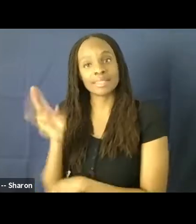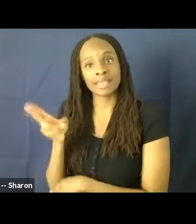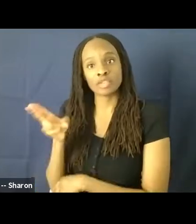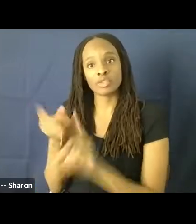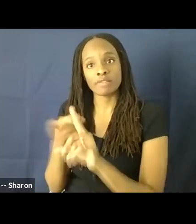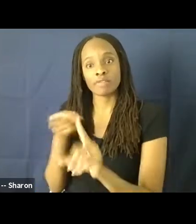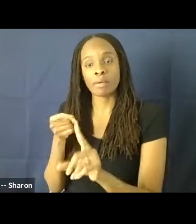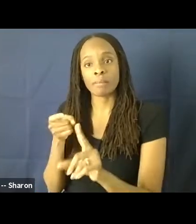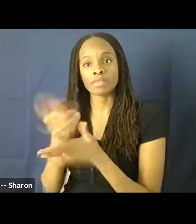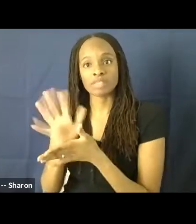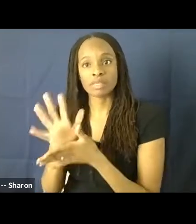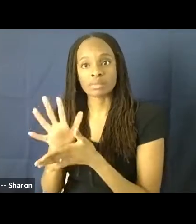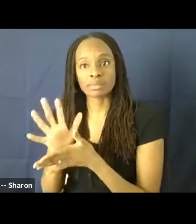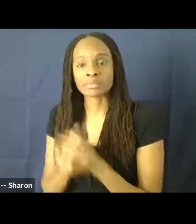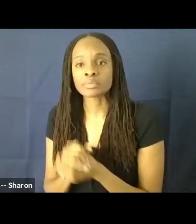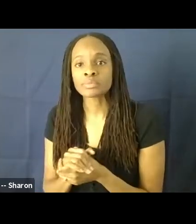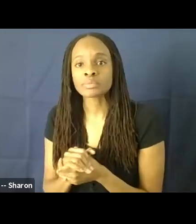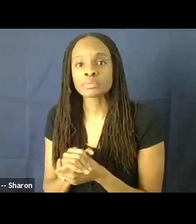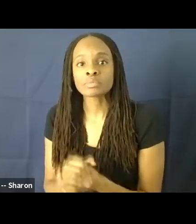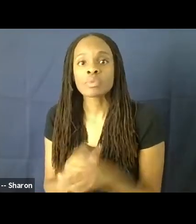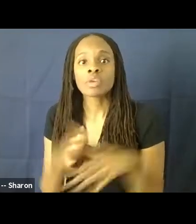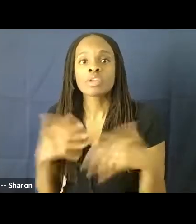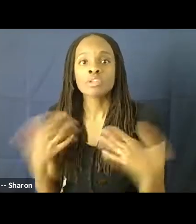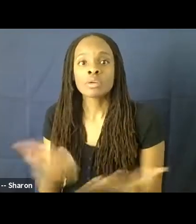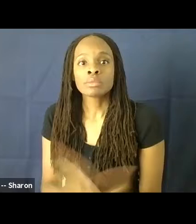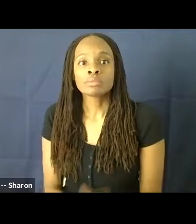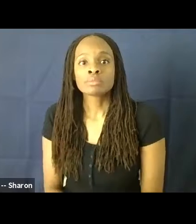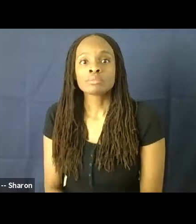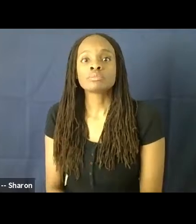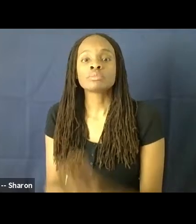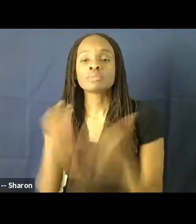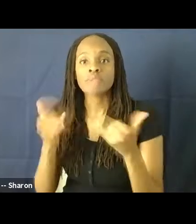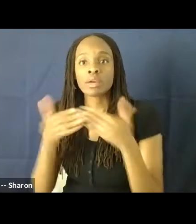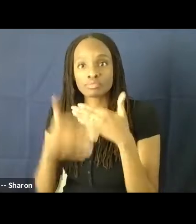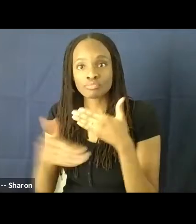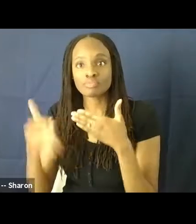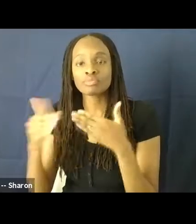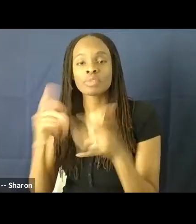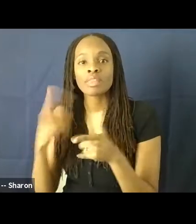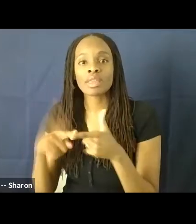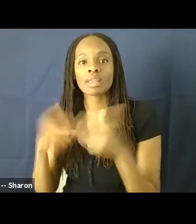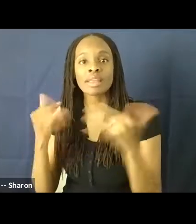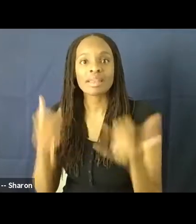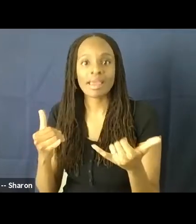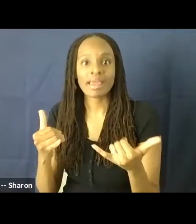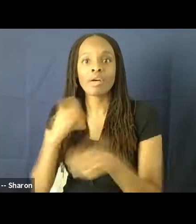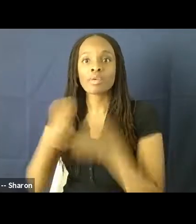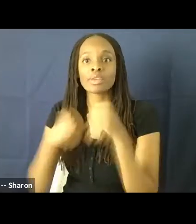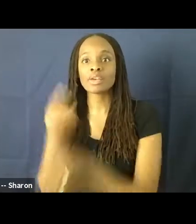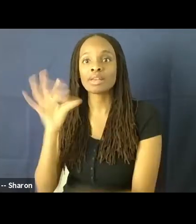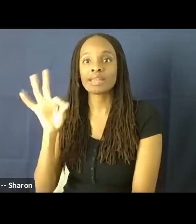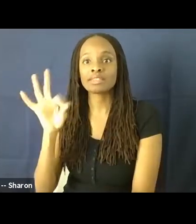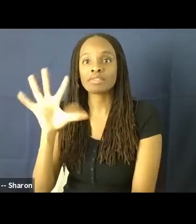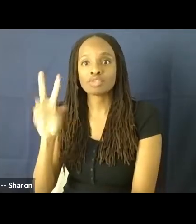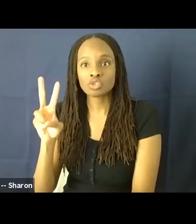comes out of this period. So moving forward then, so now we're all the way into 1952. The production